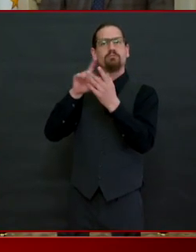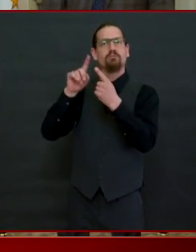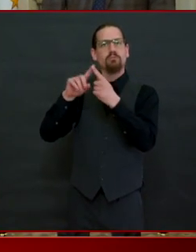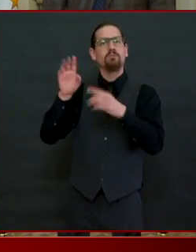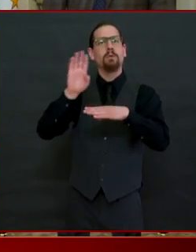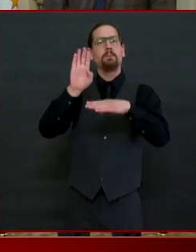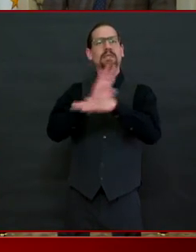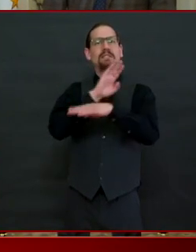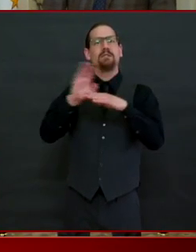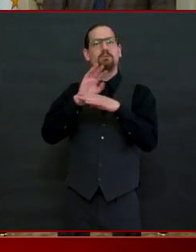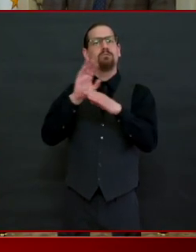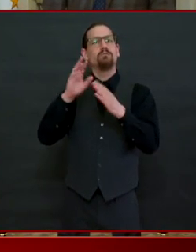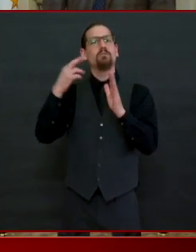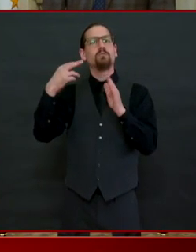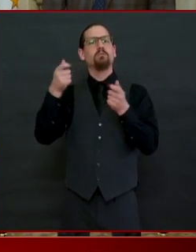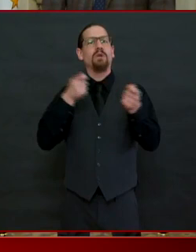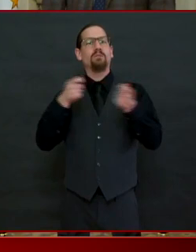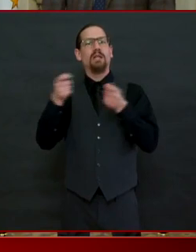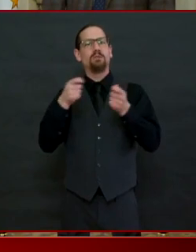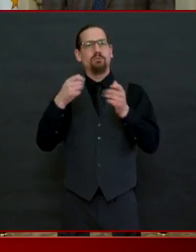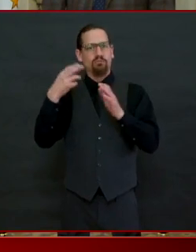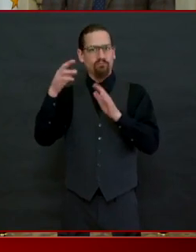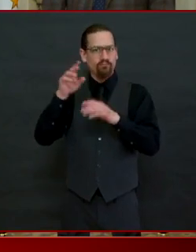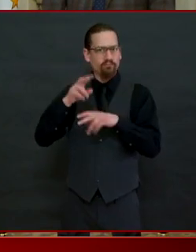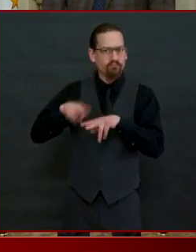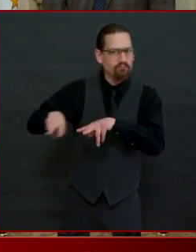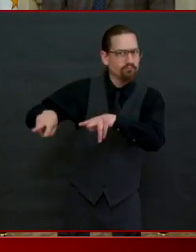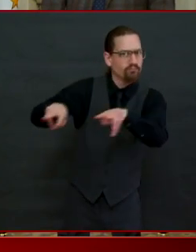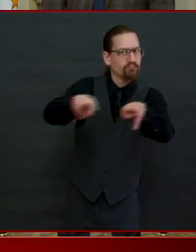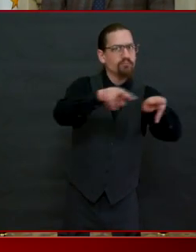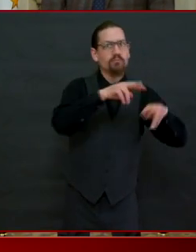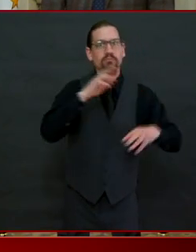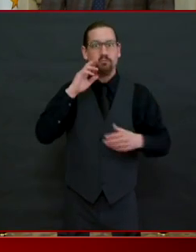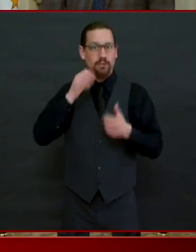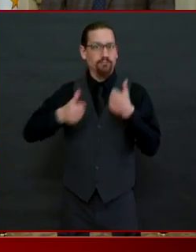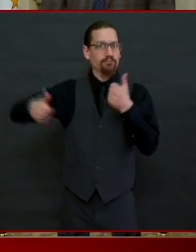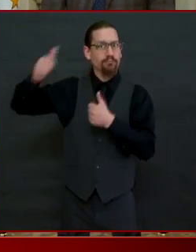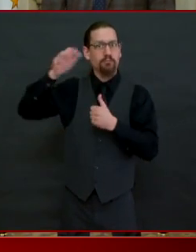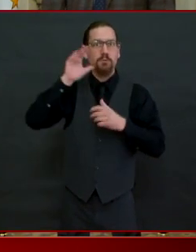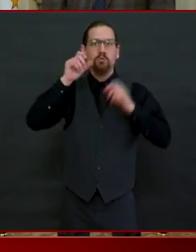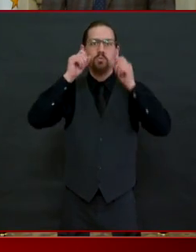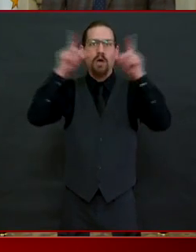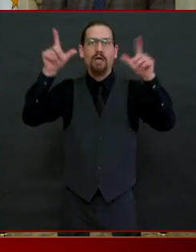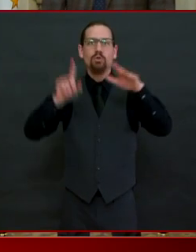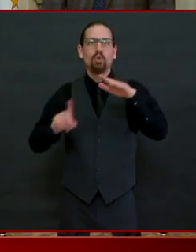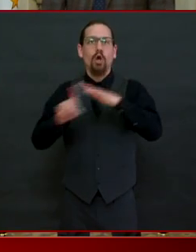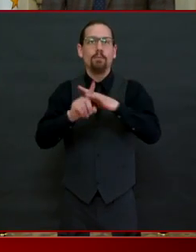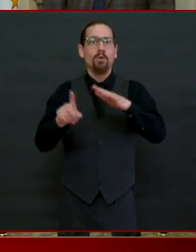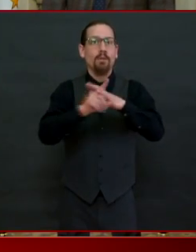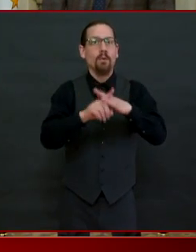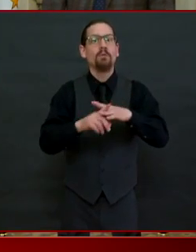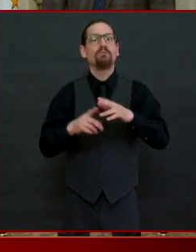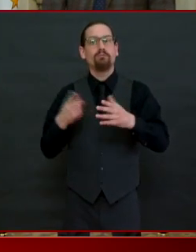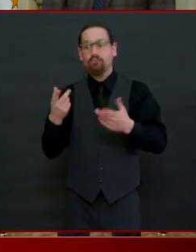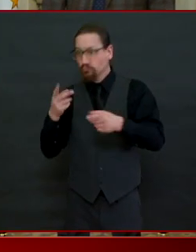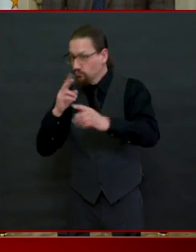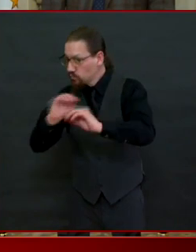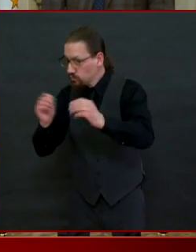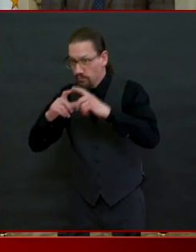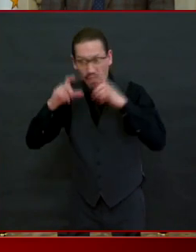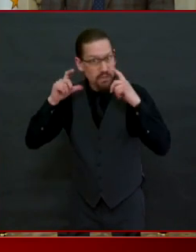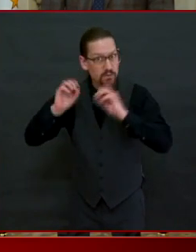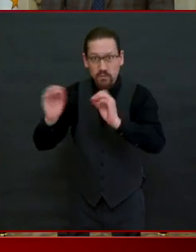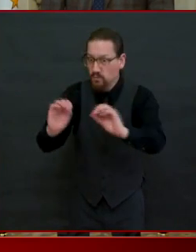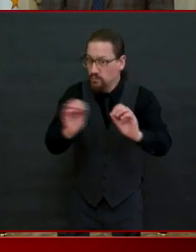compliance and they have my authority to go ahead and issue additional regulations including fines and other enforcement